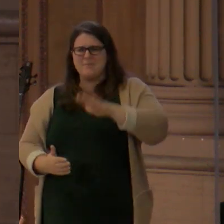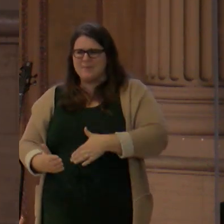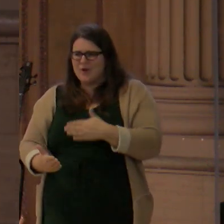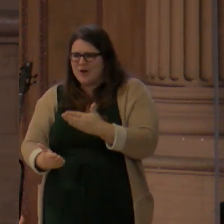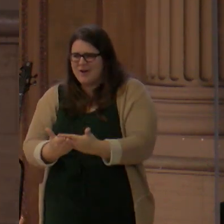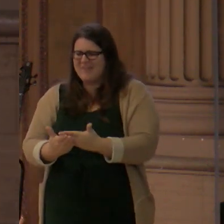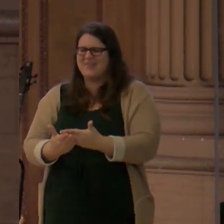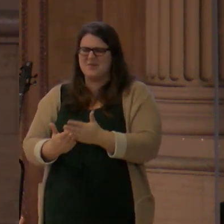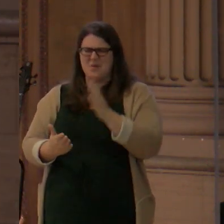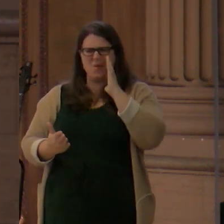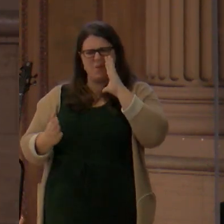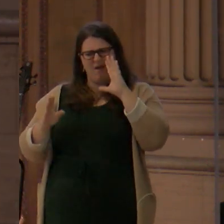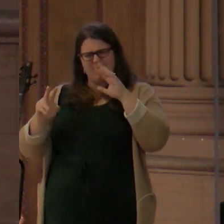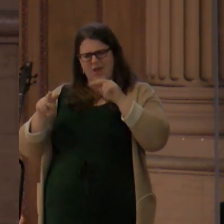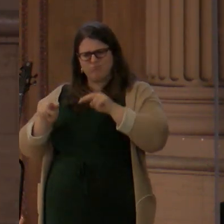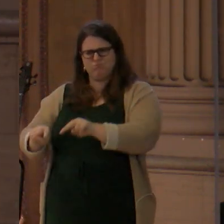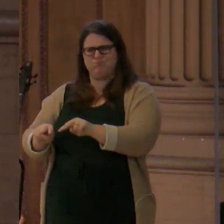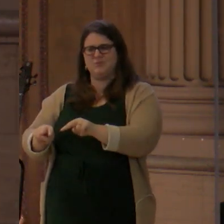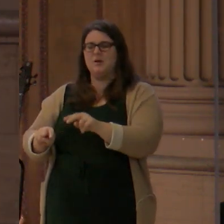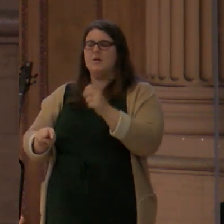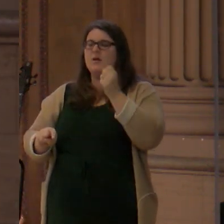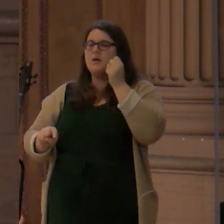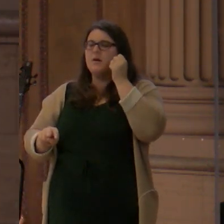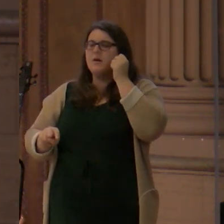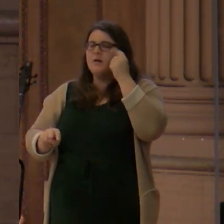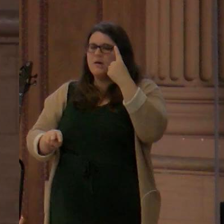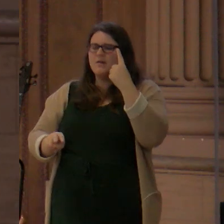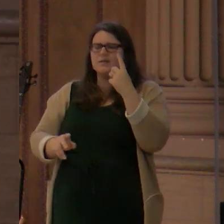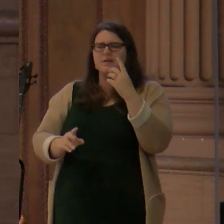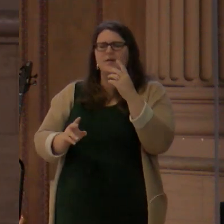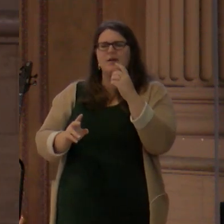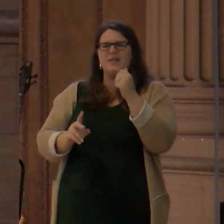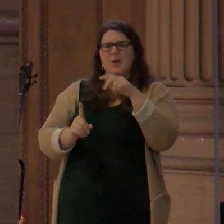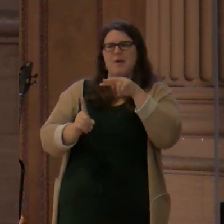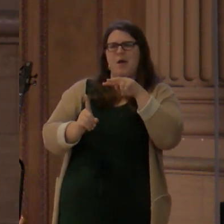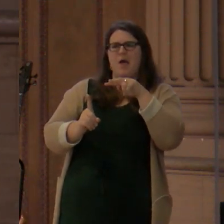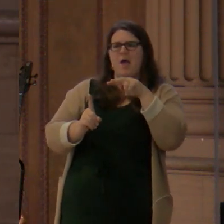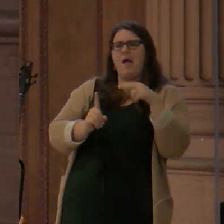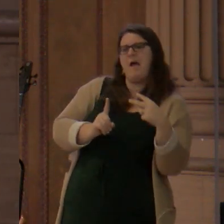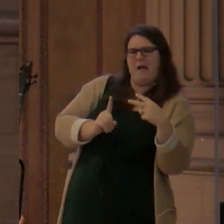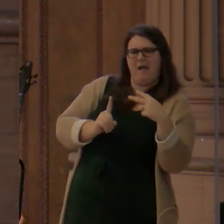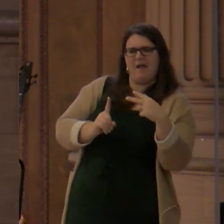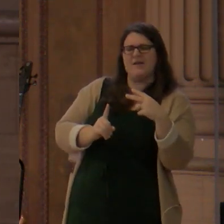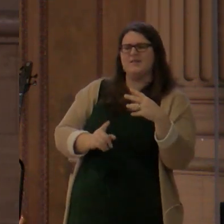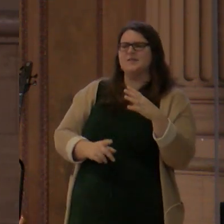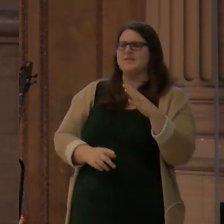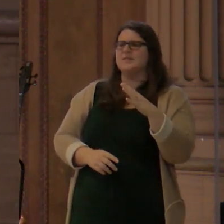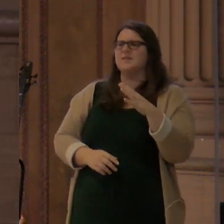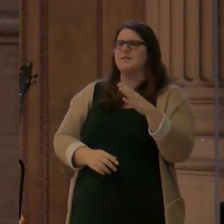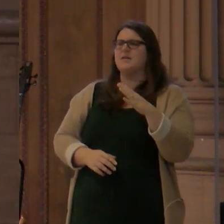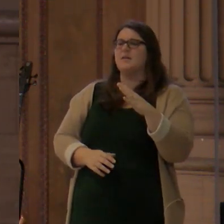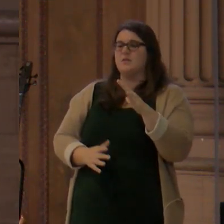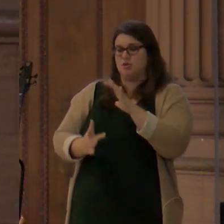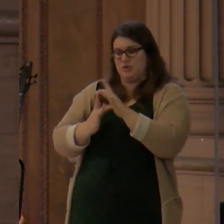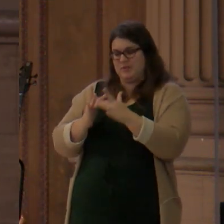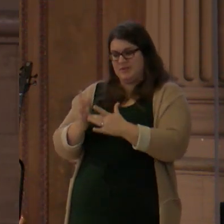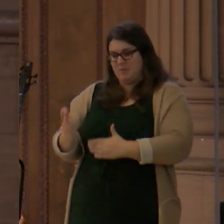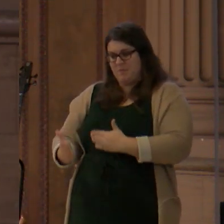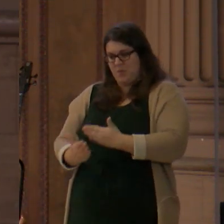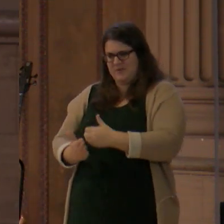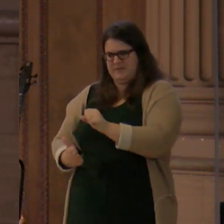this year, we're going to give some special attention to some ways in which the coming of Jesus was